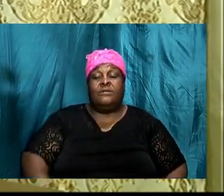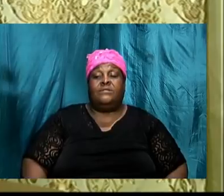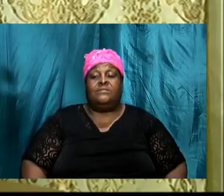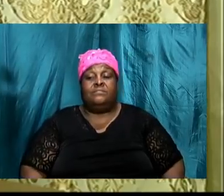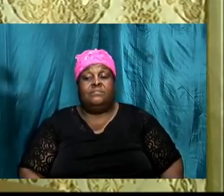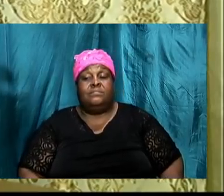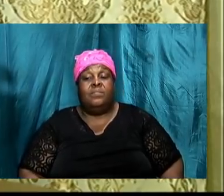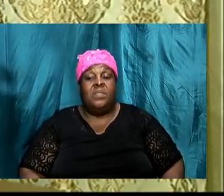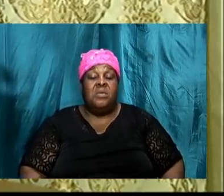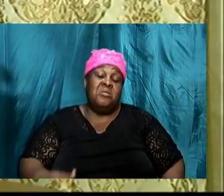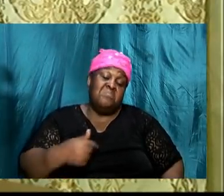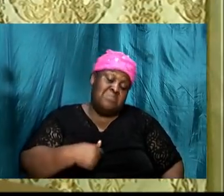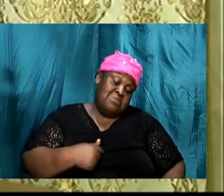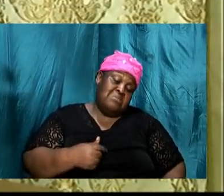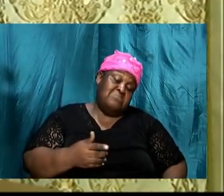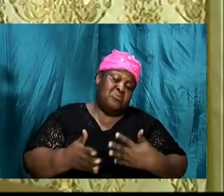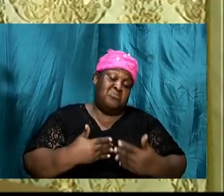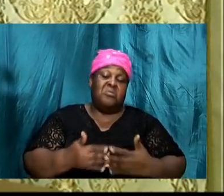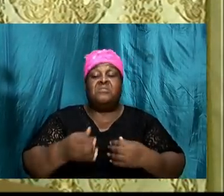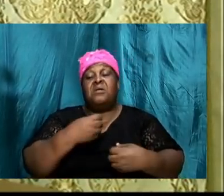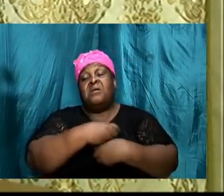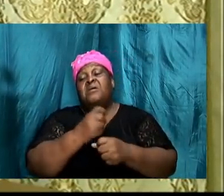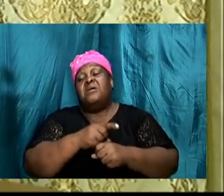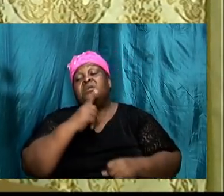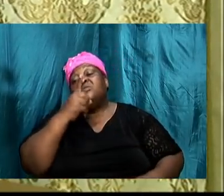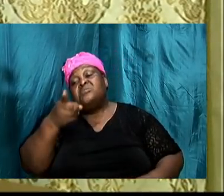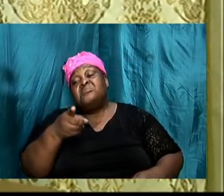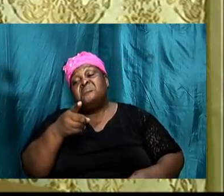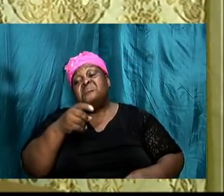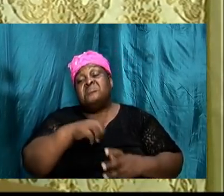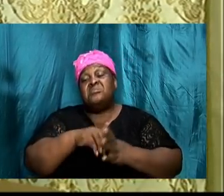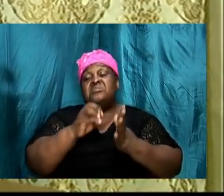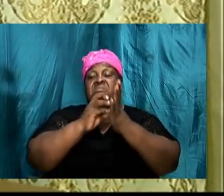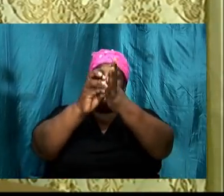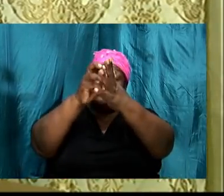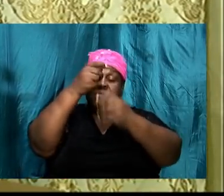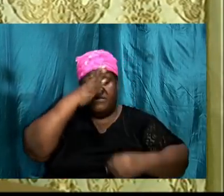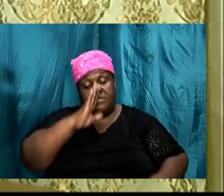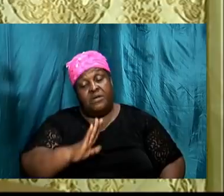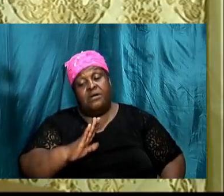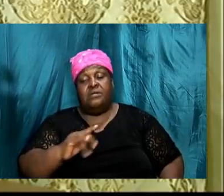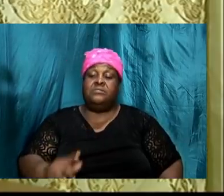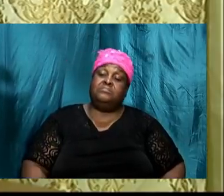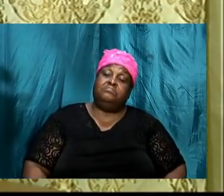to make sure that I am in the will of God.